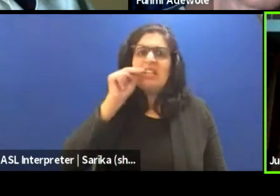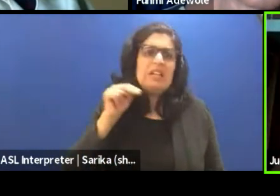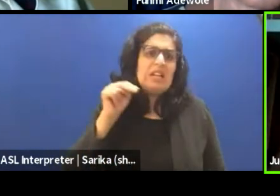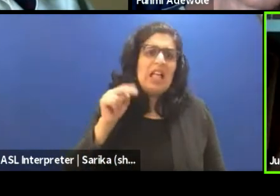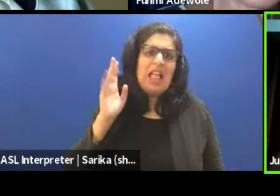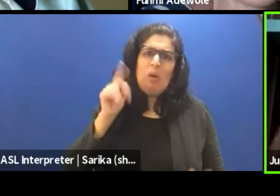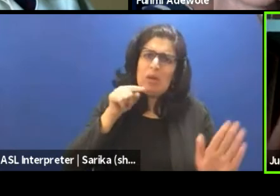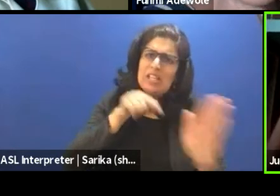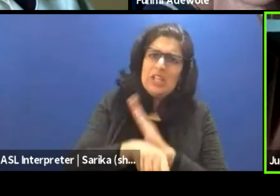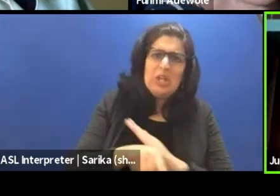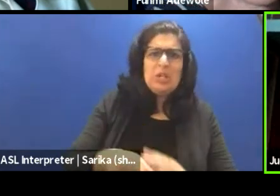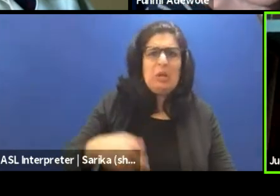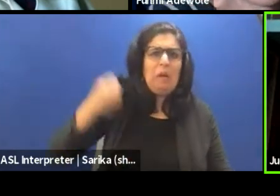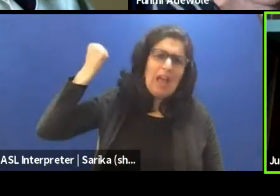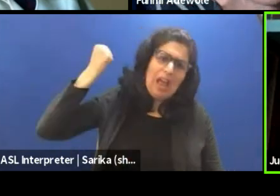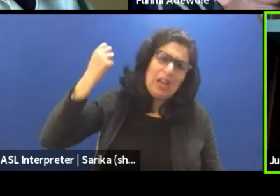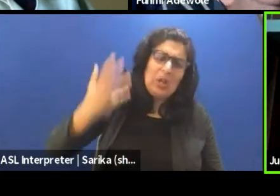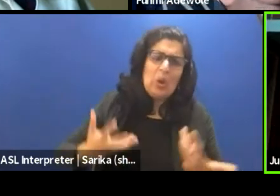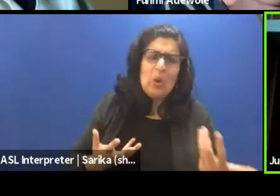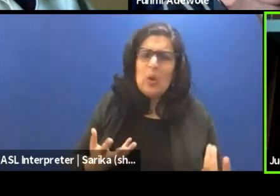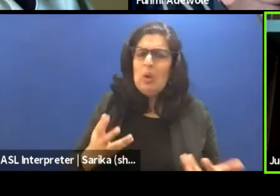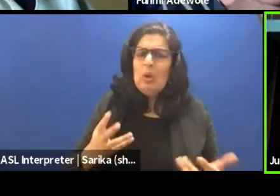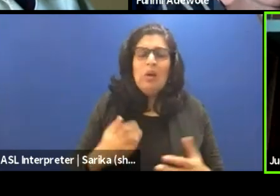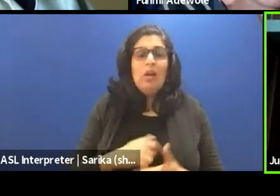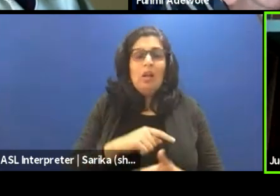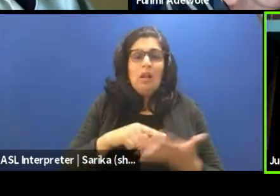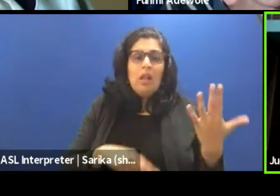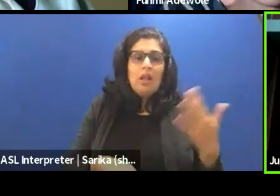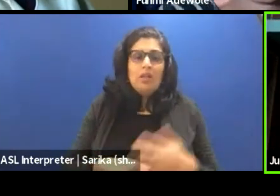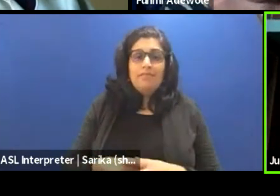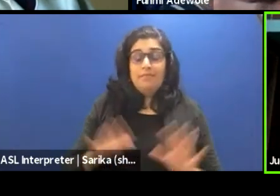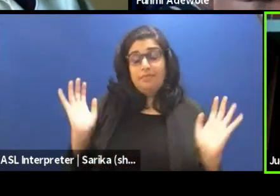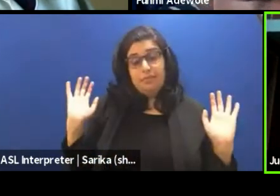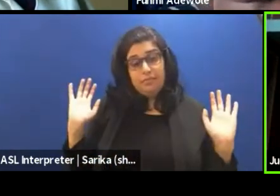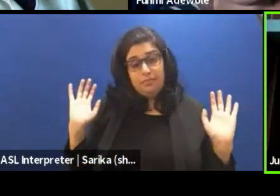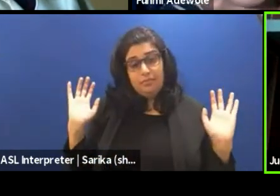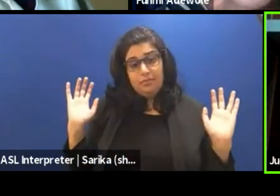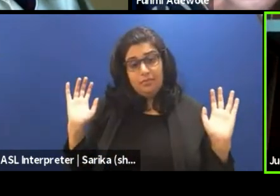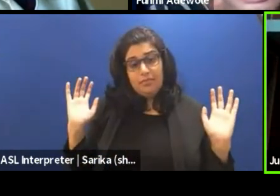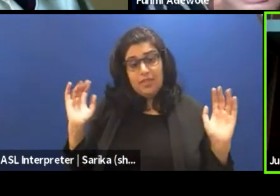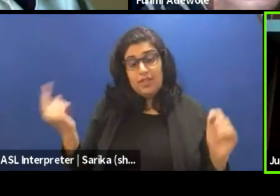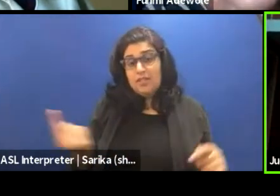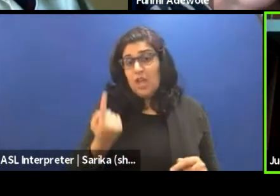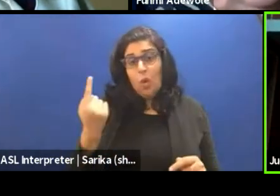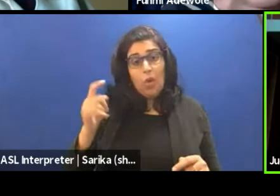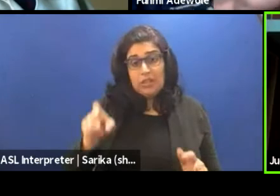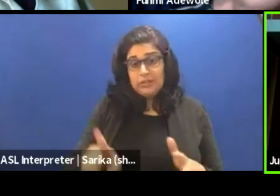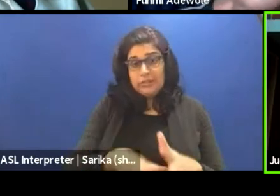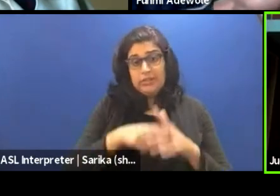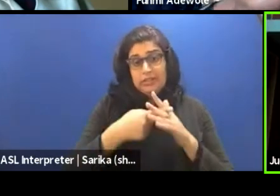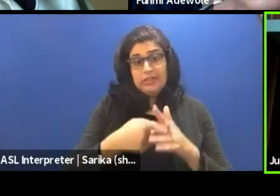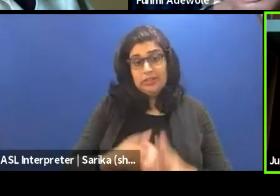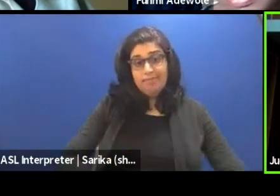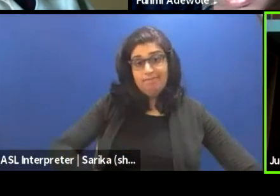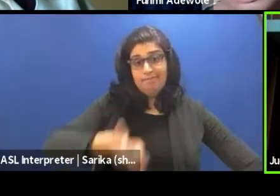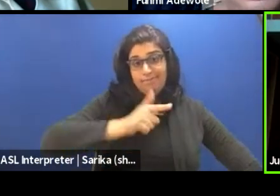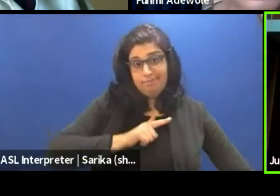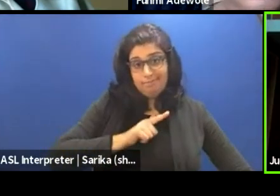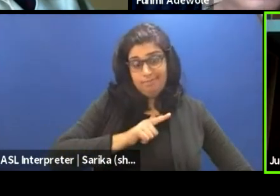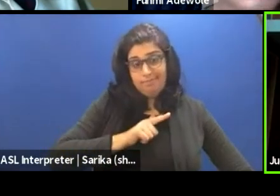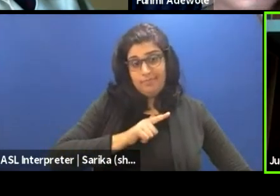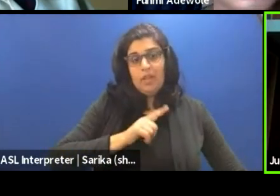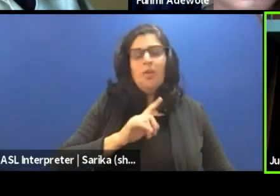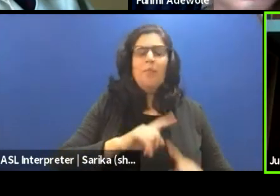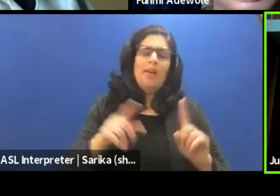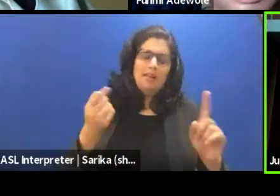kill you. They will hang you by your neck. They will do all of that stuff. And I said, well, somebody has to do it. And it's going to be me. But I